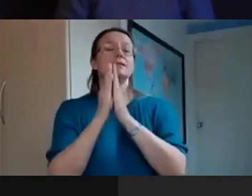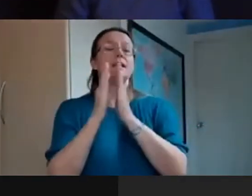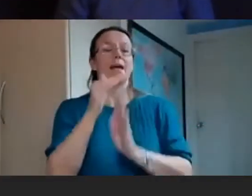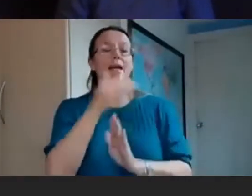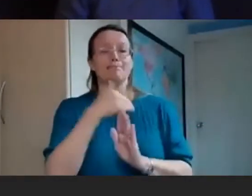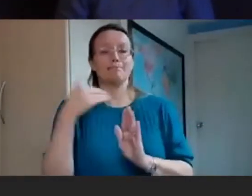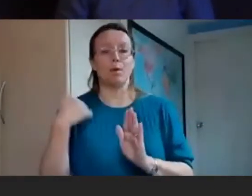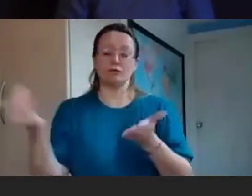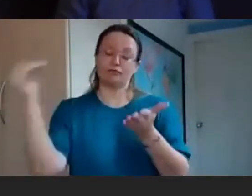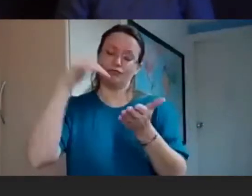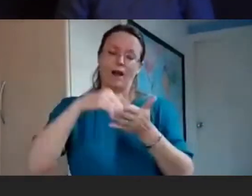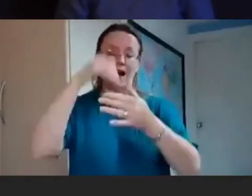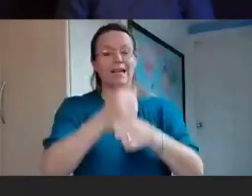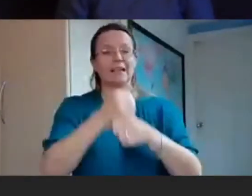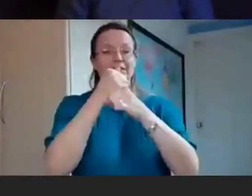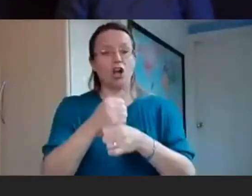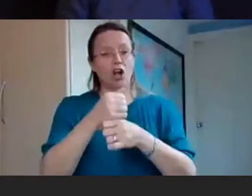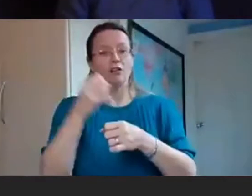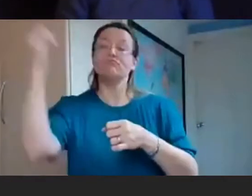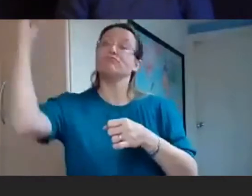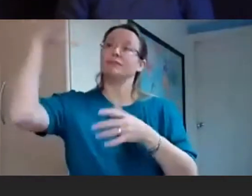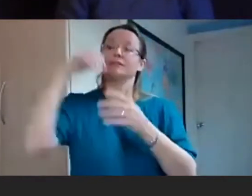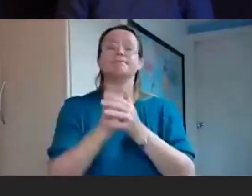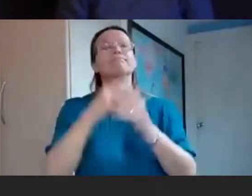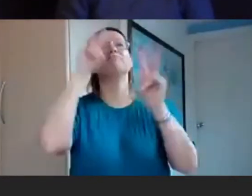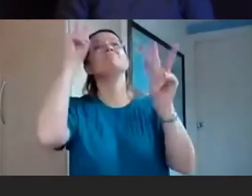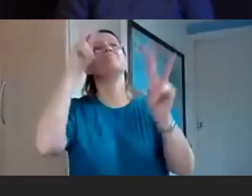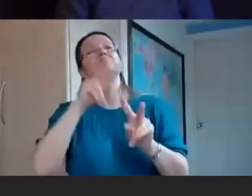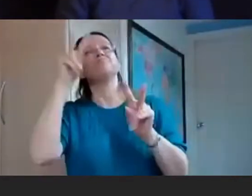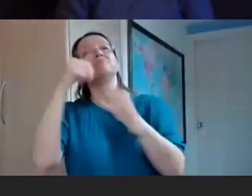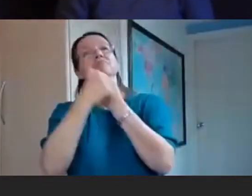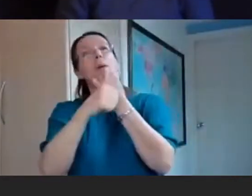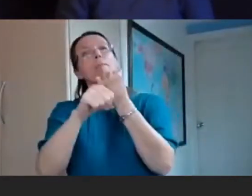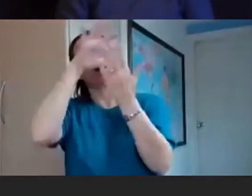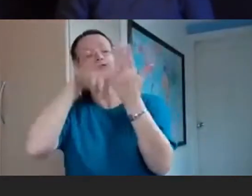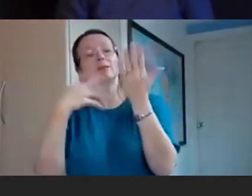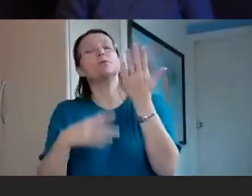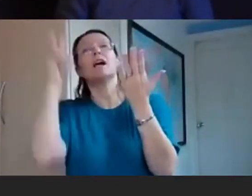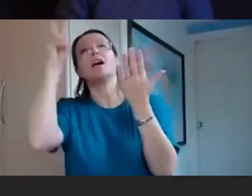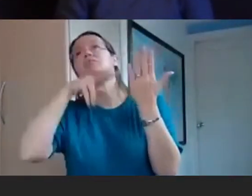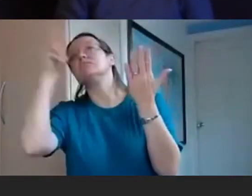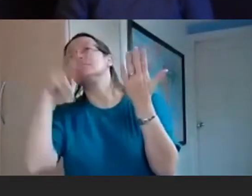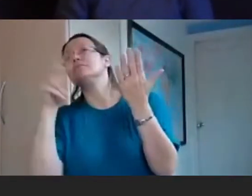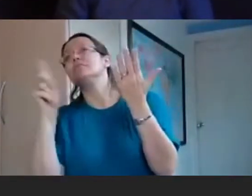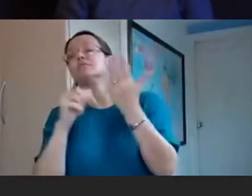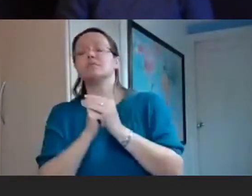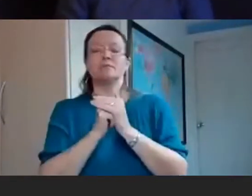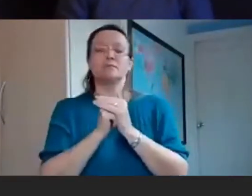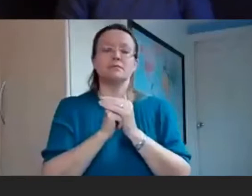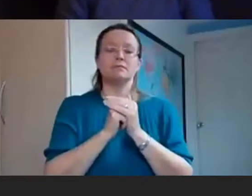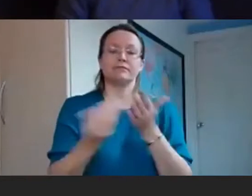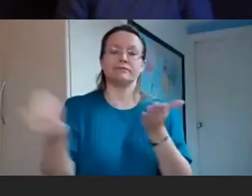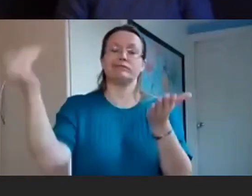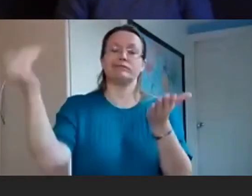board outside my local church looking for Bible passages that will be read today. And I'm sure a lot of people listening know the feeling